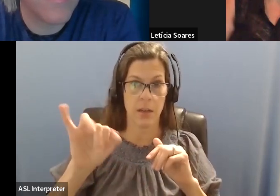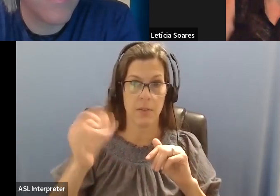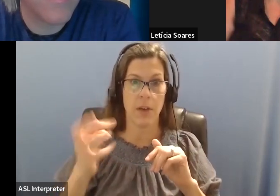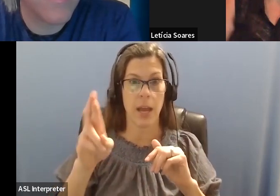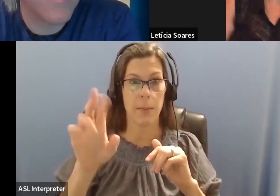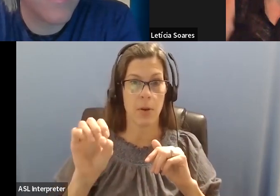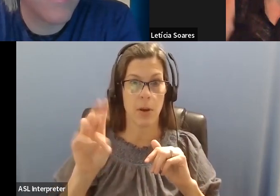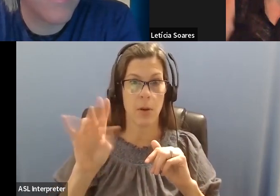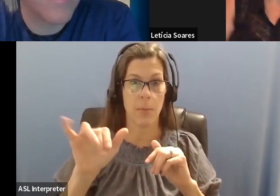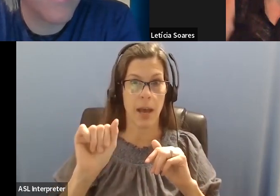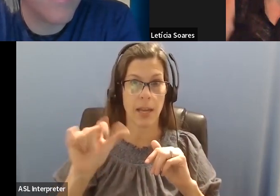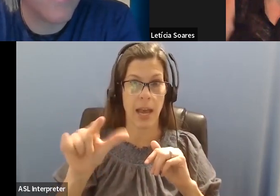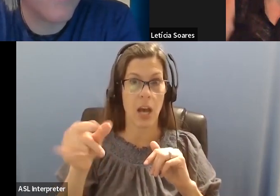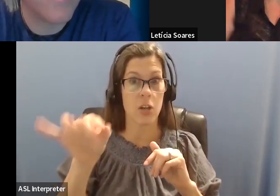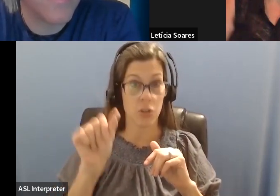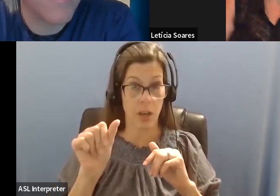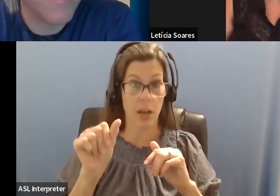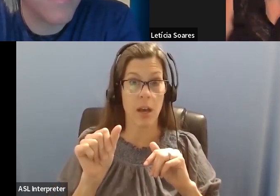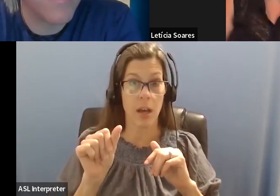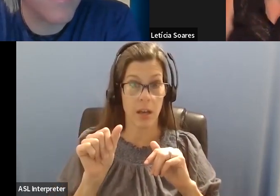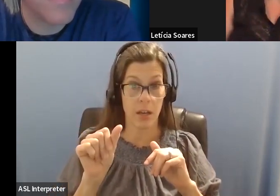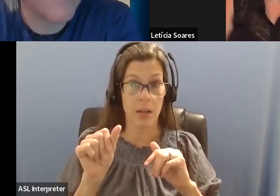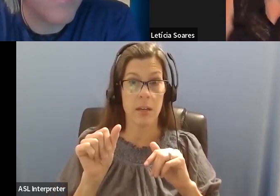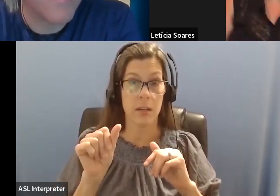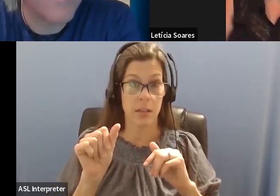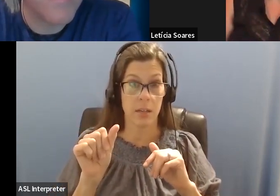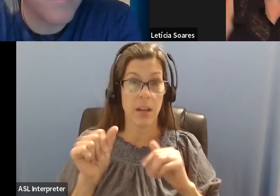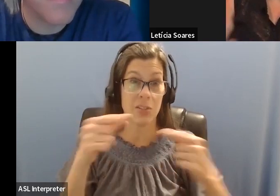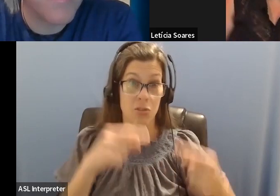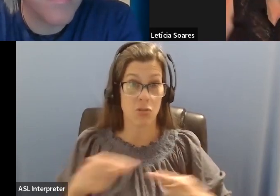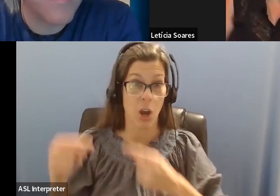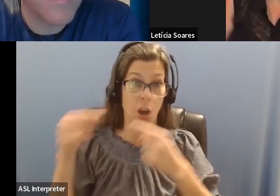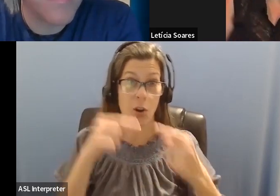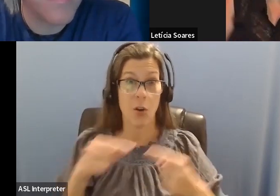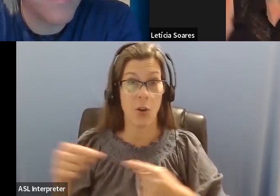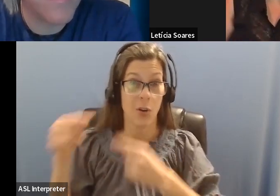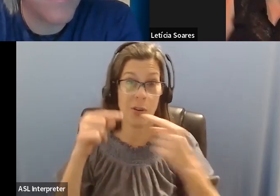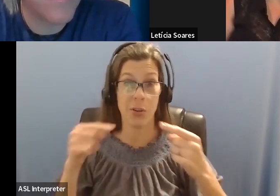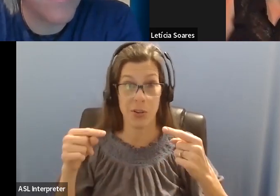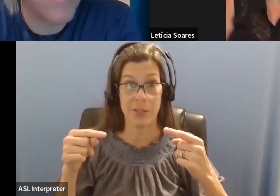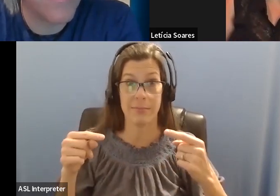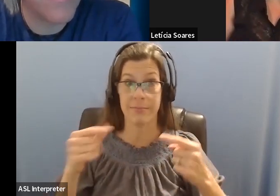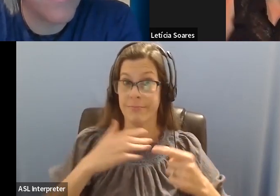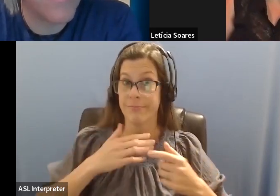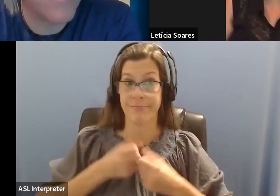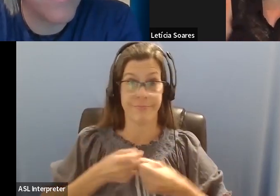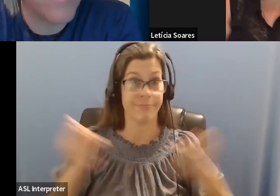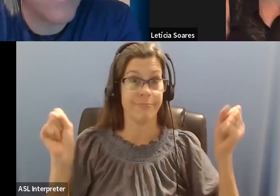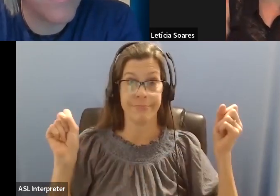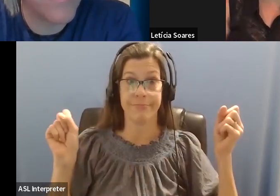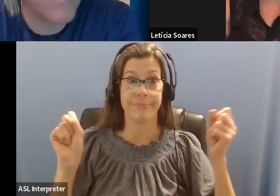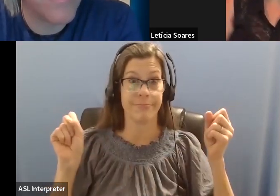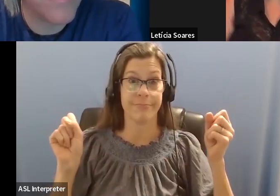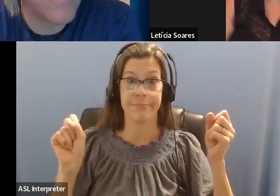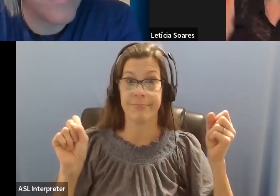lot to tell people that. I think I suffered for dearly a year, you know, and people just assumed that I